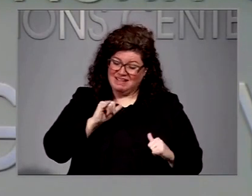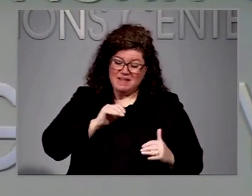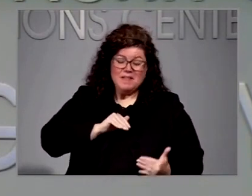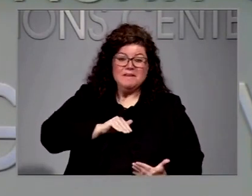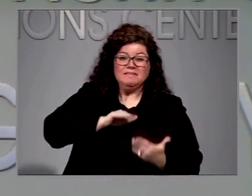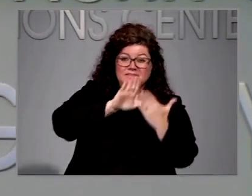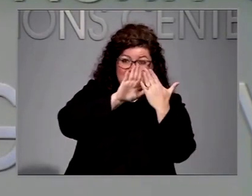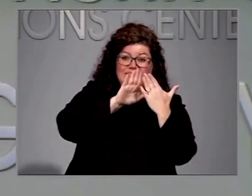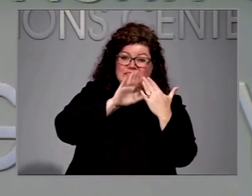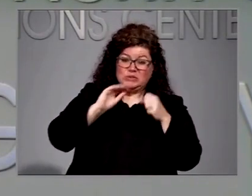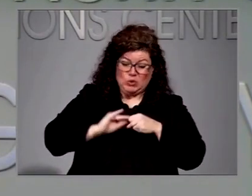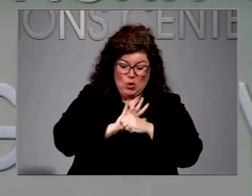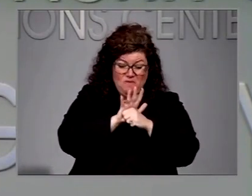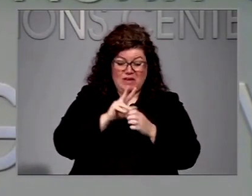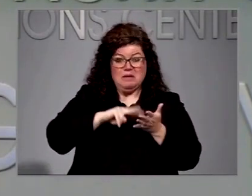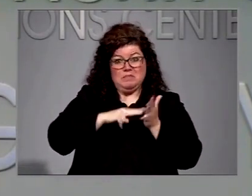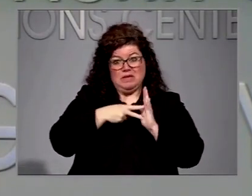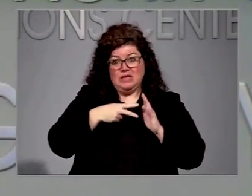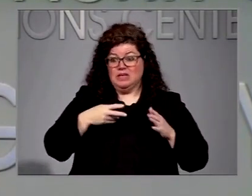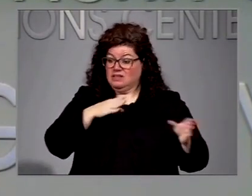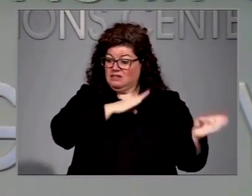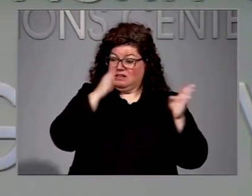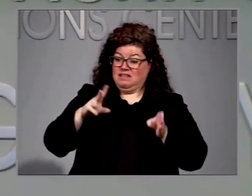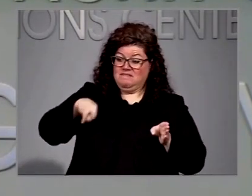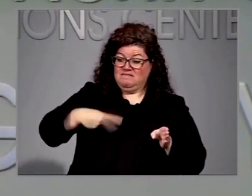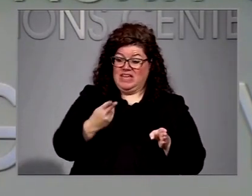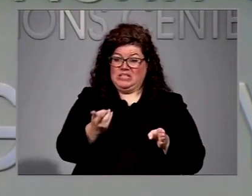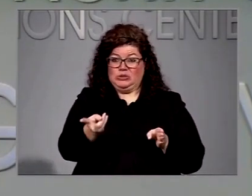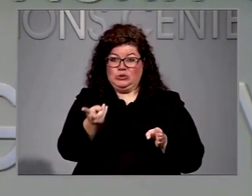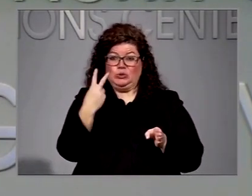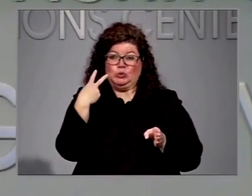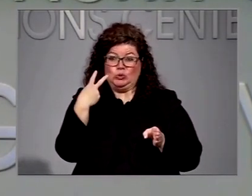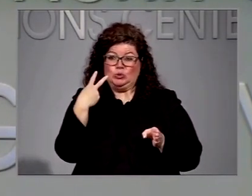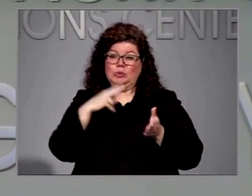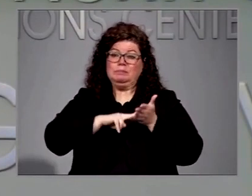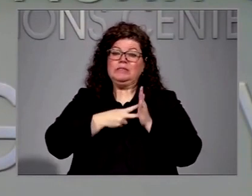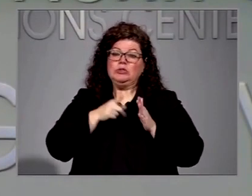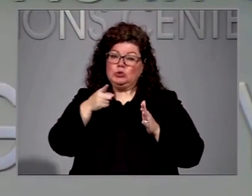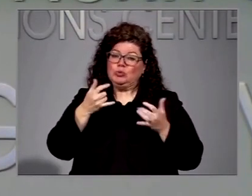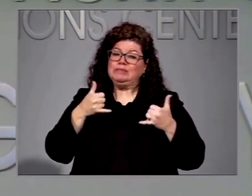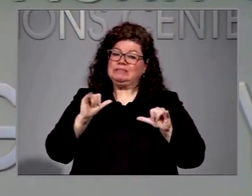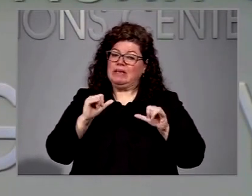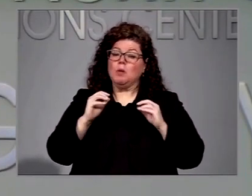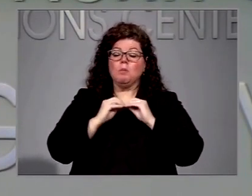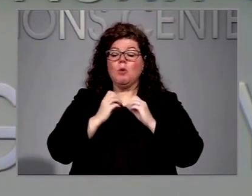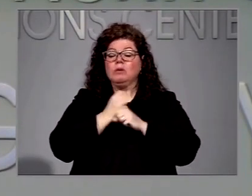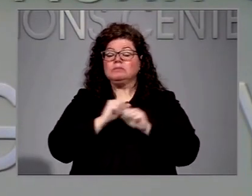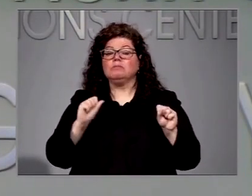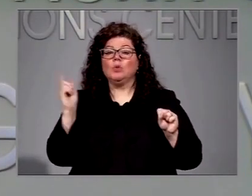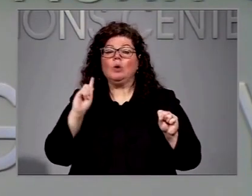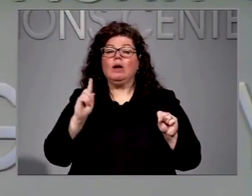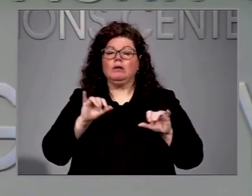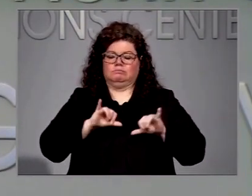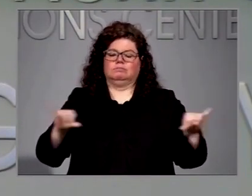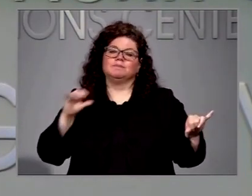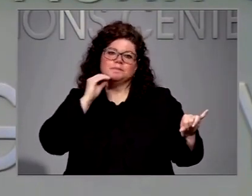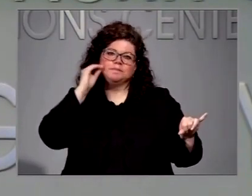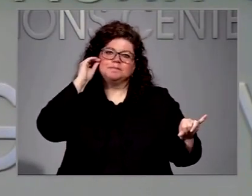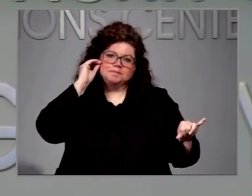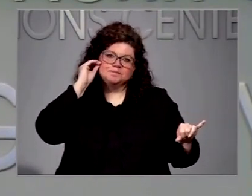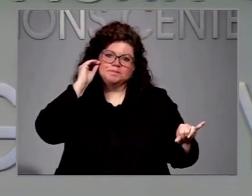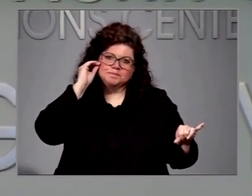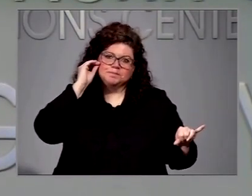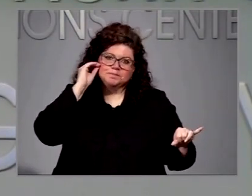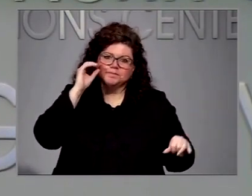safer-at-home recommendation. Just because we can leave home doesn't mean we always should. And the